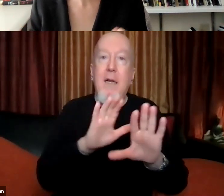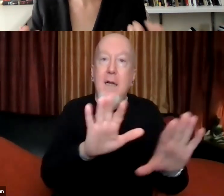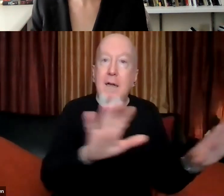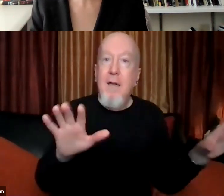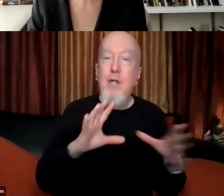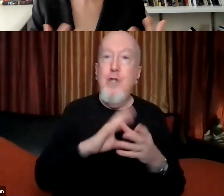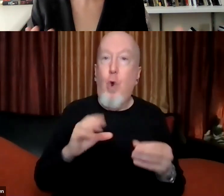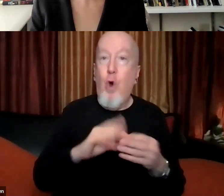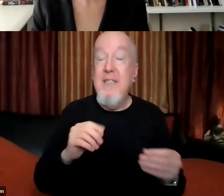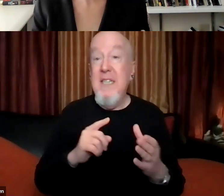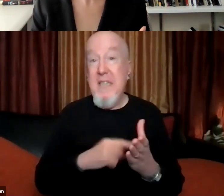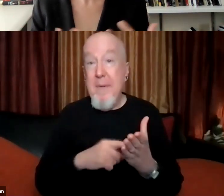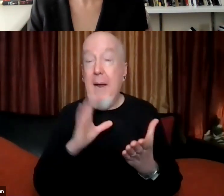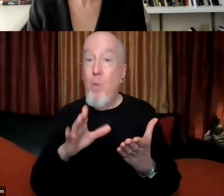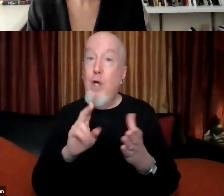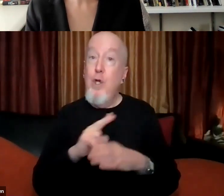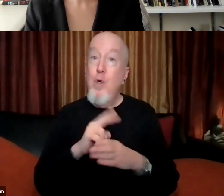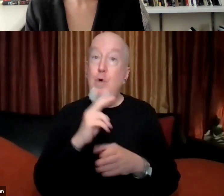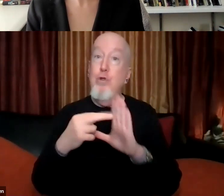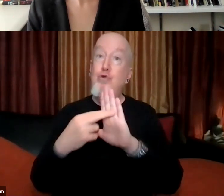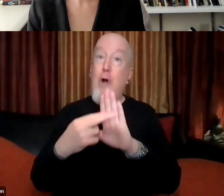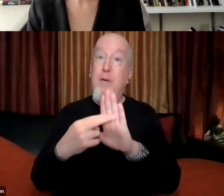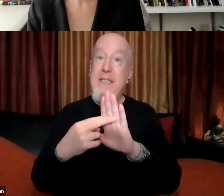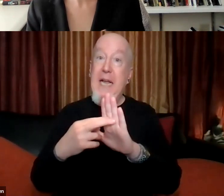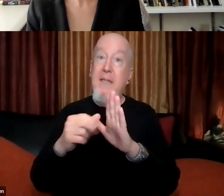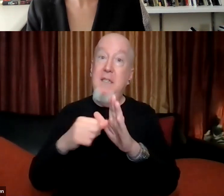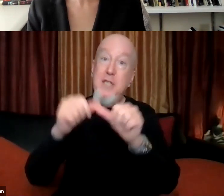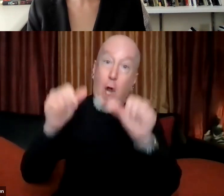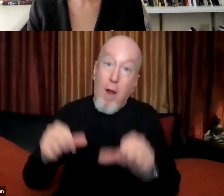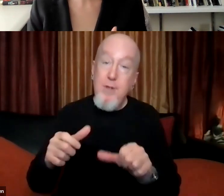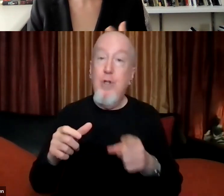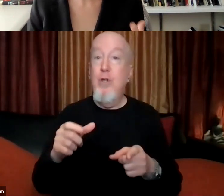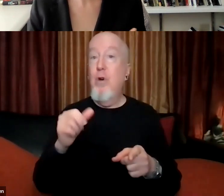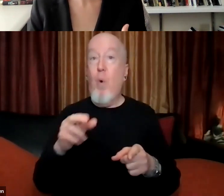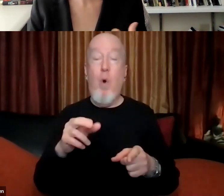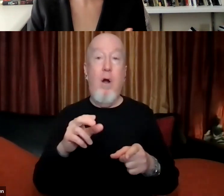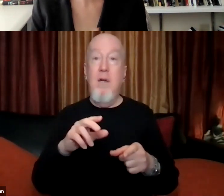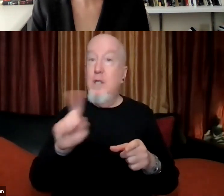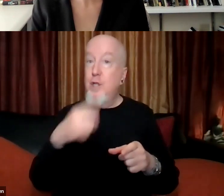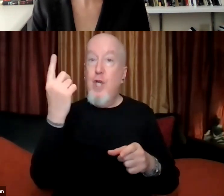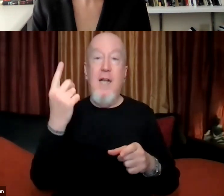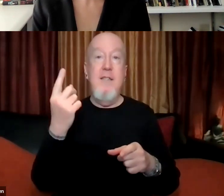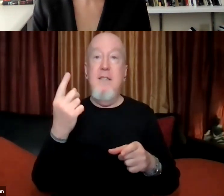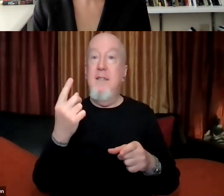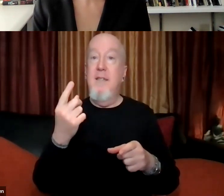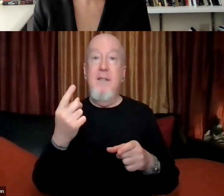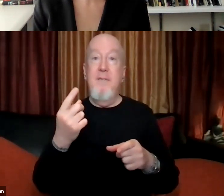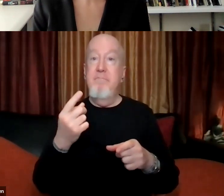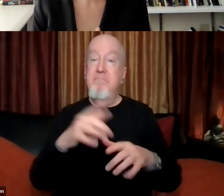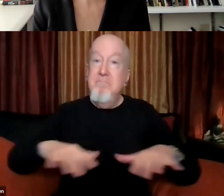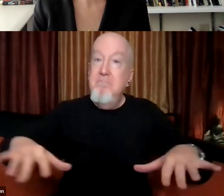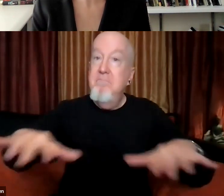and others, but sometimes it's going to be about creating a space that welcomes people to be in it, to, to reflect and think. Um,